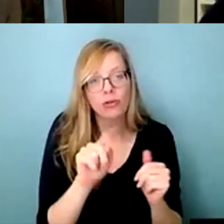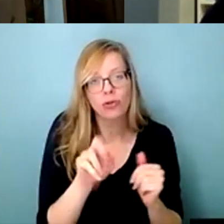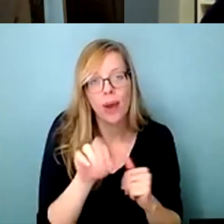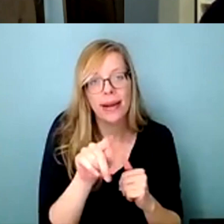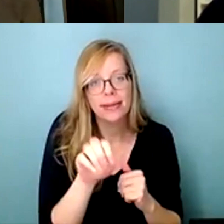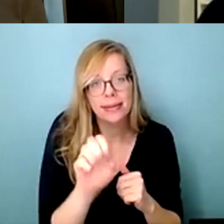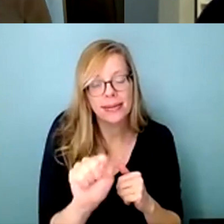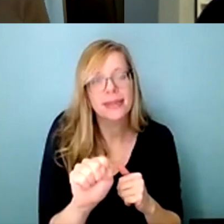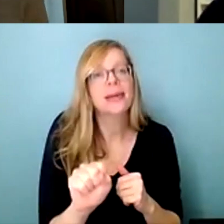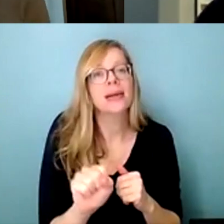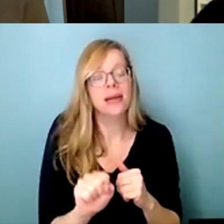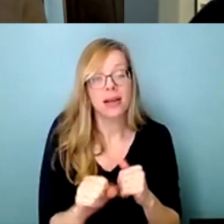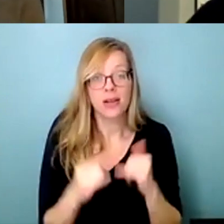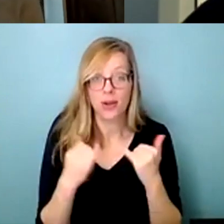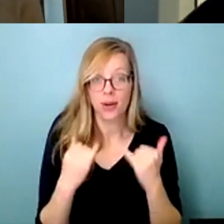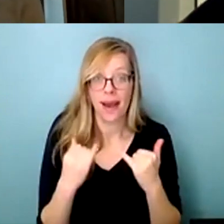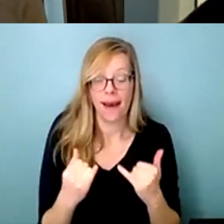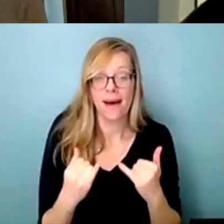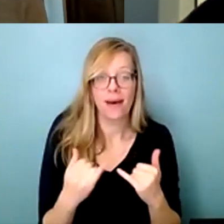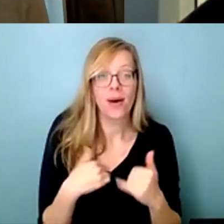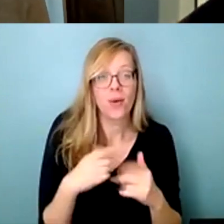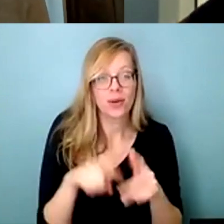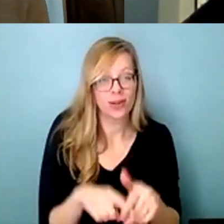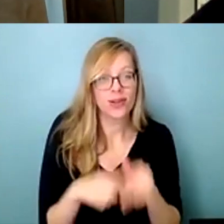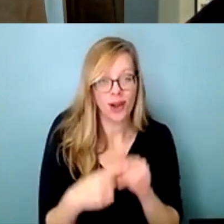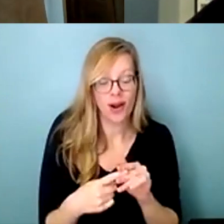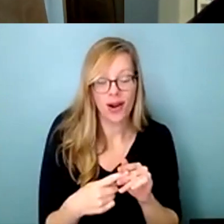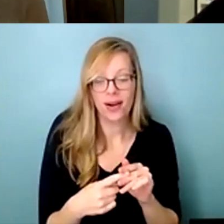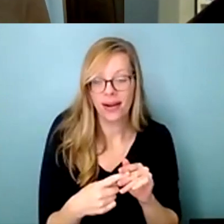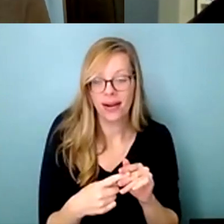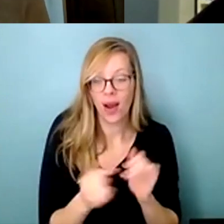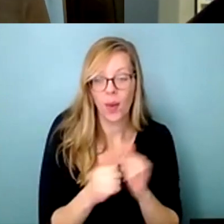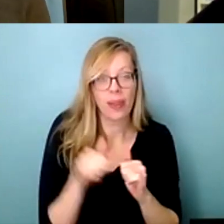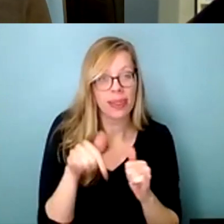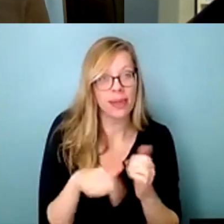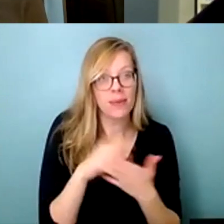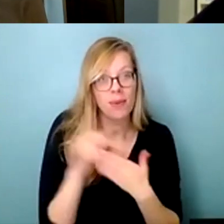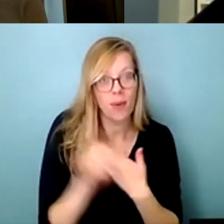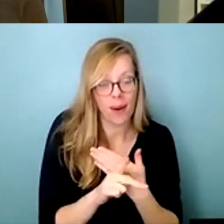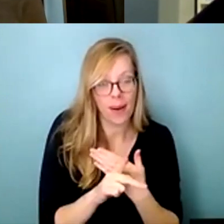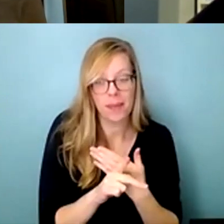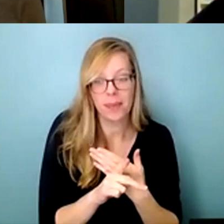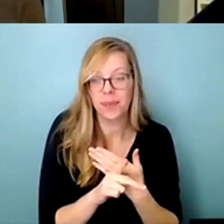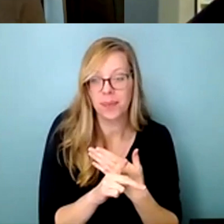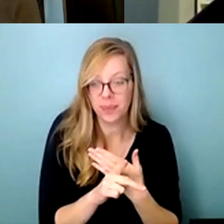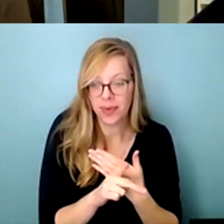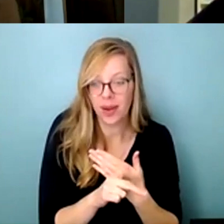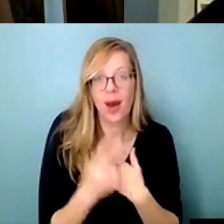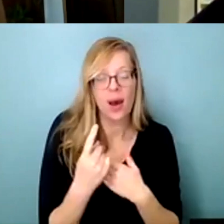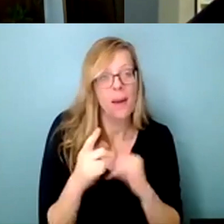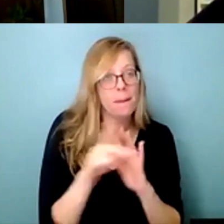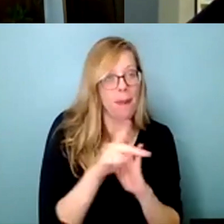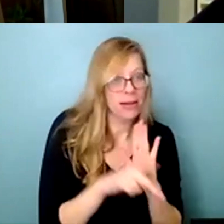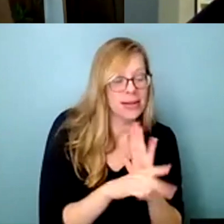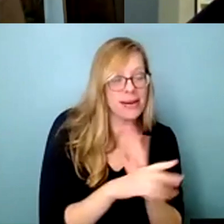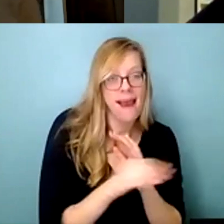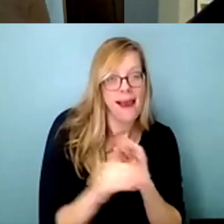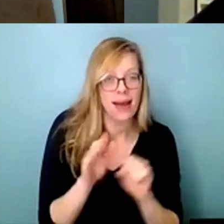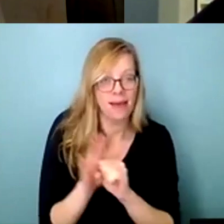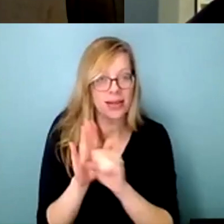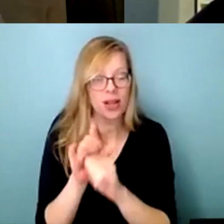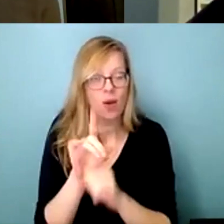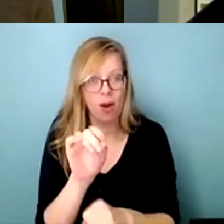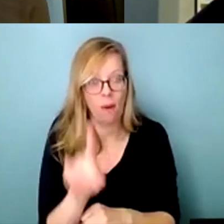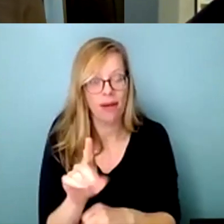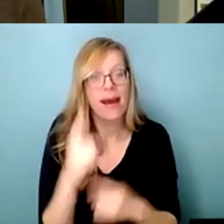uh so let's uh get started with uh this programming for this session uh policy and advocacy 101 achieving